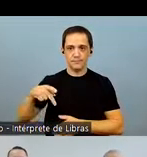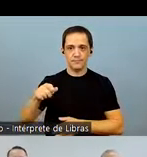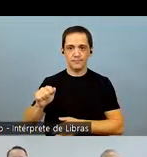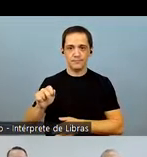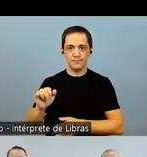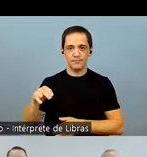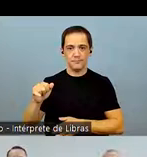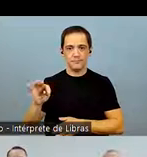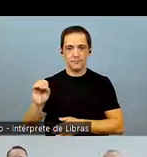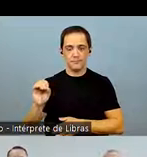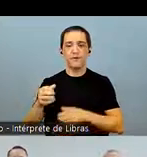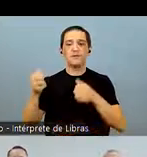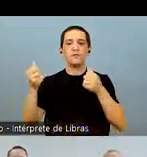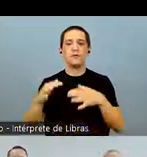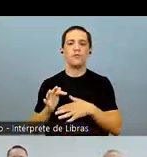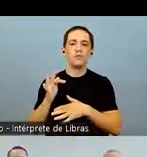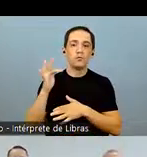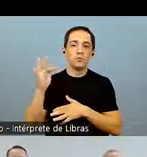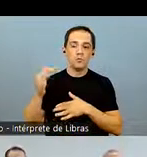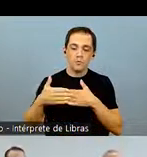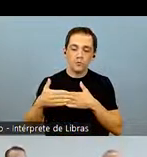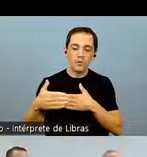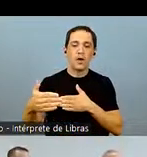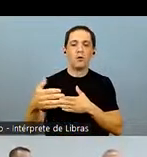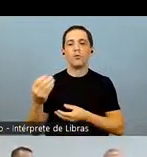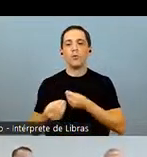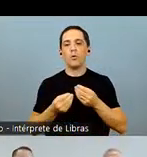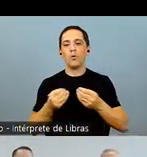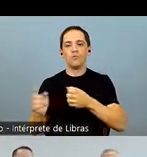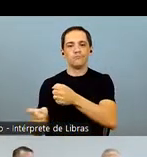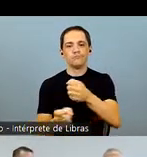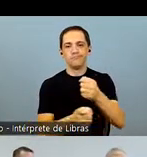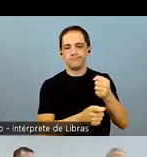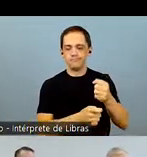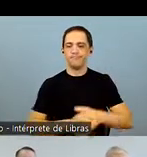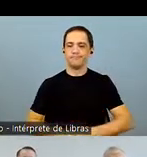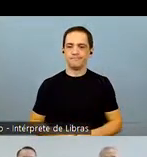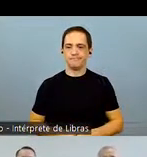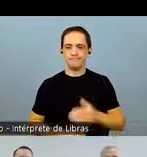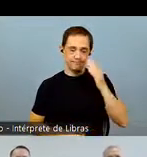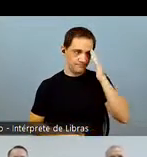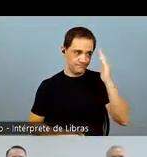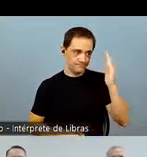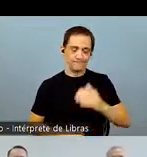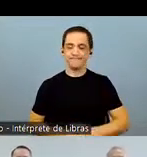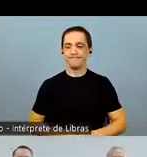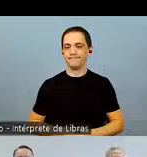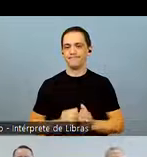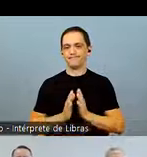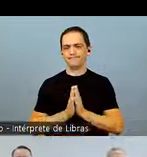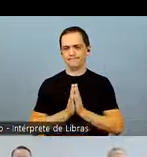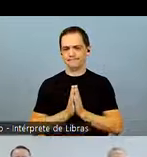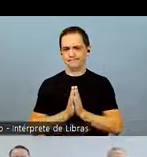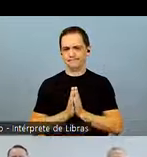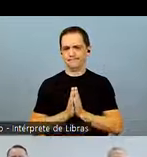yield of 4.8%. I will now turn it back to Pavinato, who will talk about the outlook